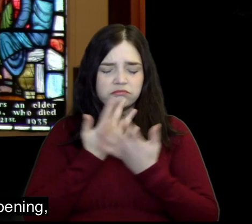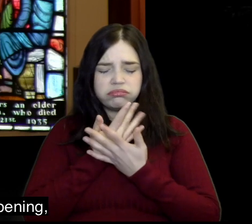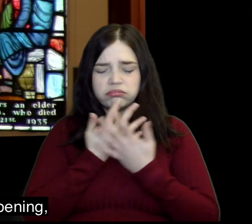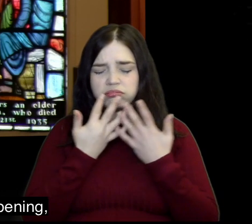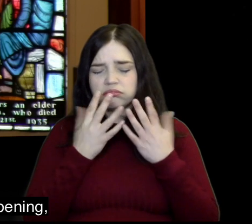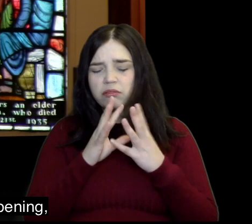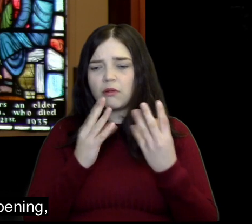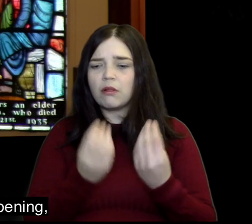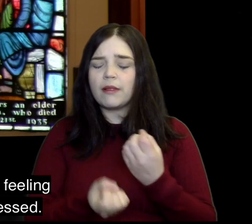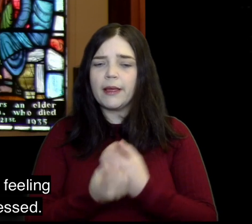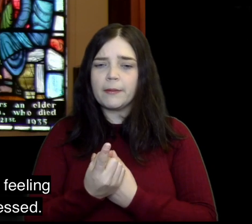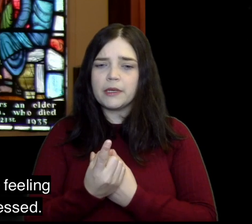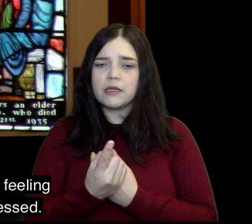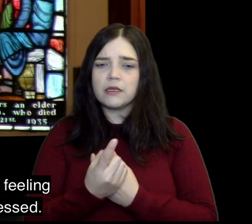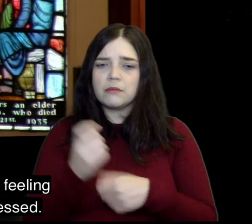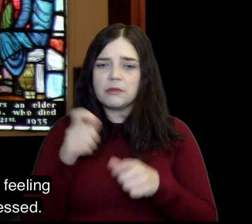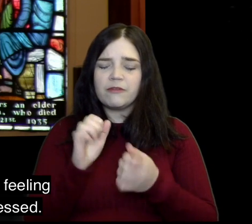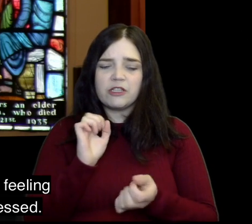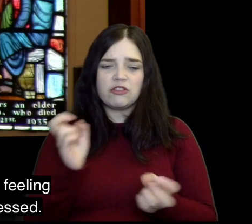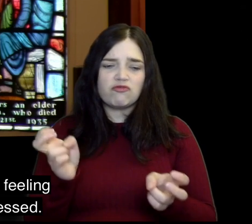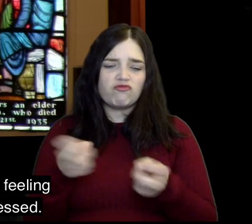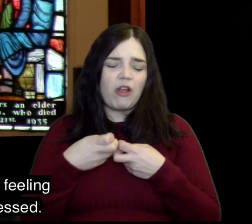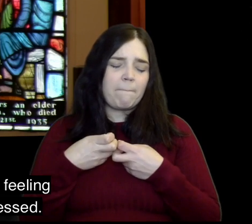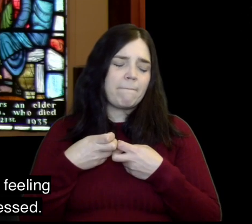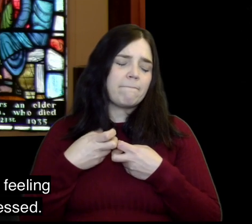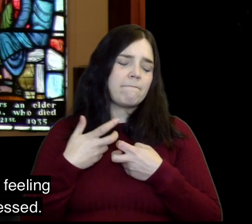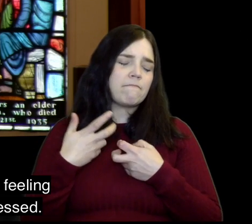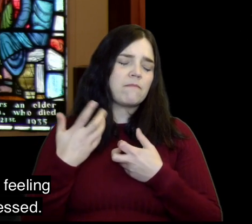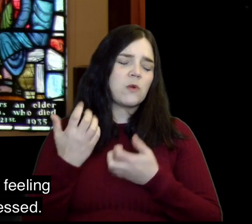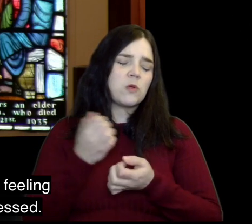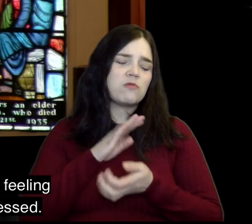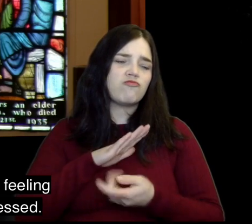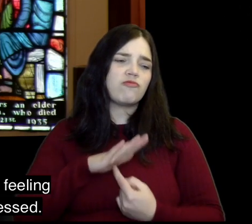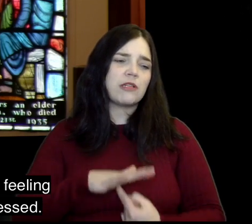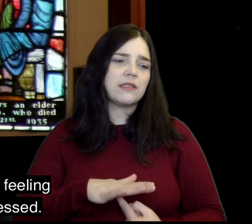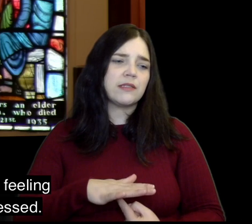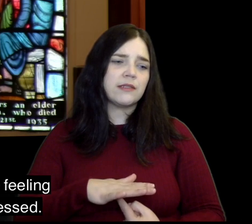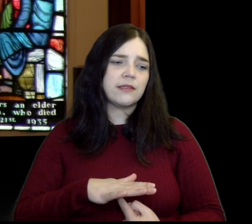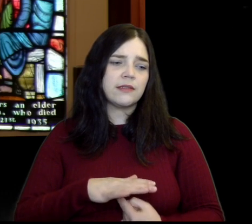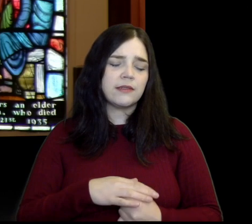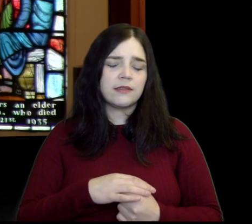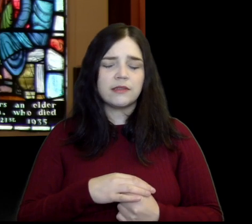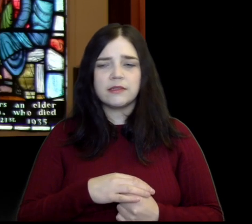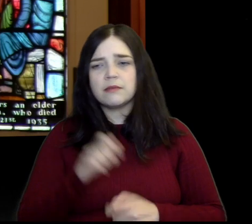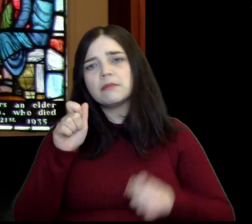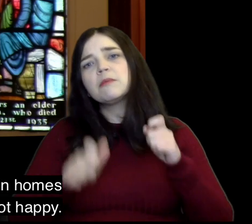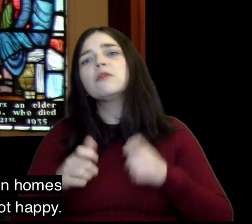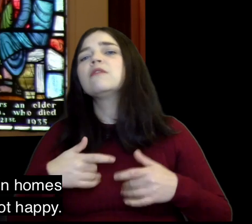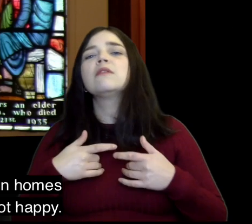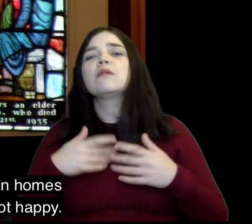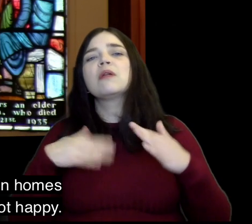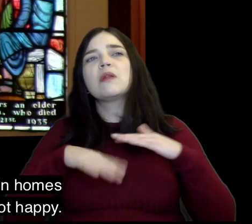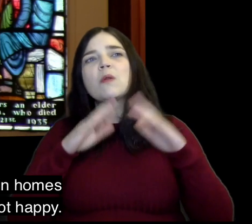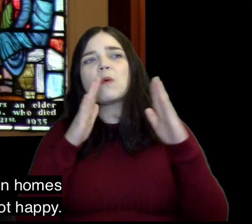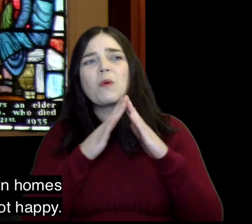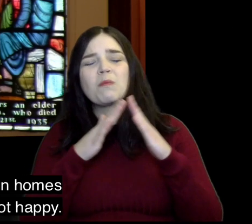for those that are feeling overwhelmed by all that is happening by those who are feeling trapped or depressed